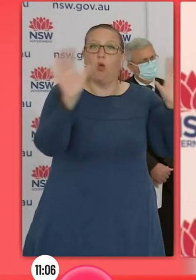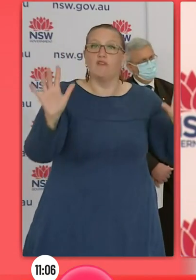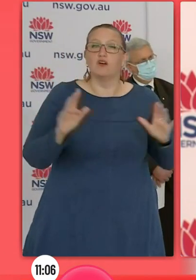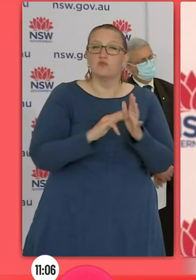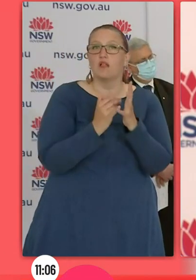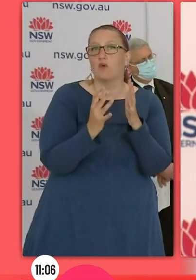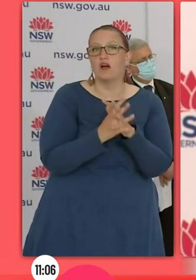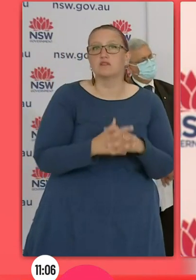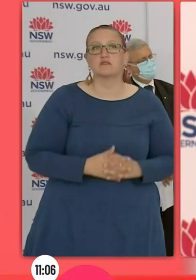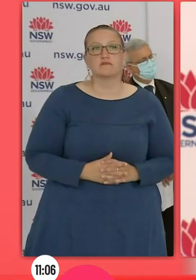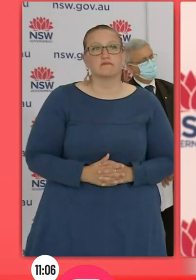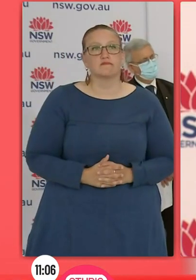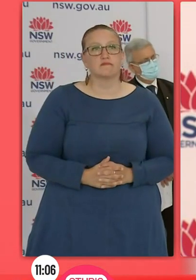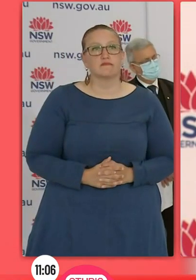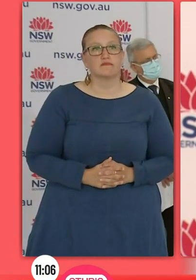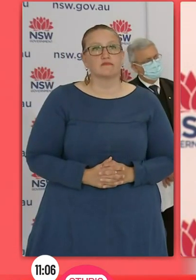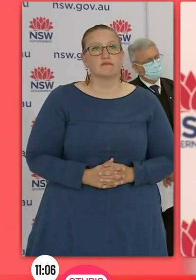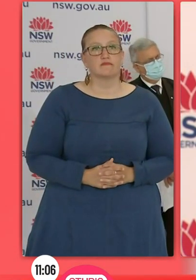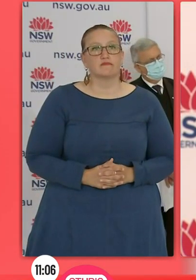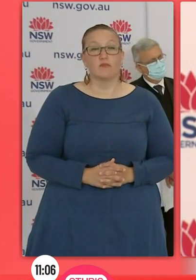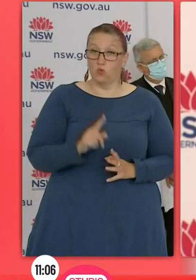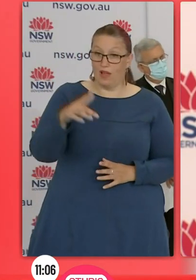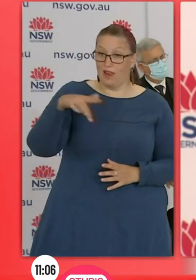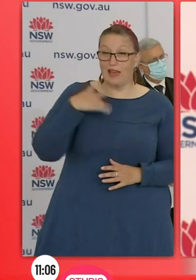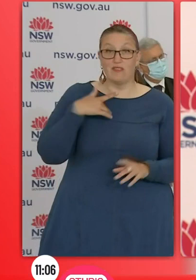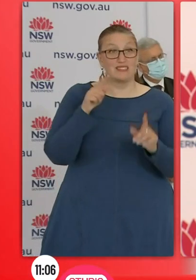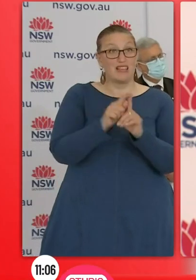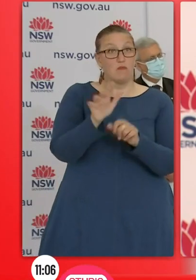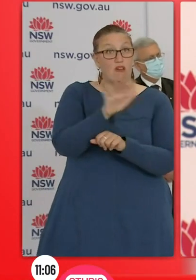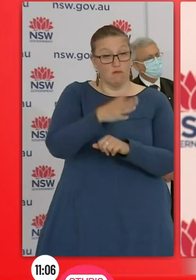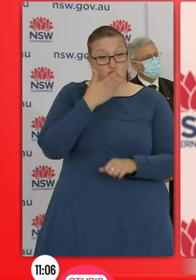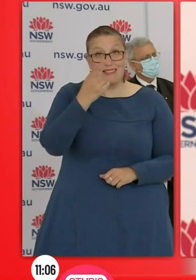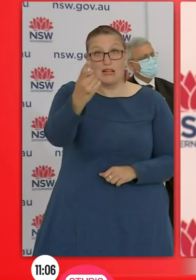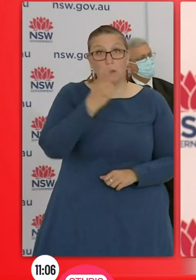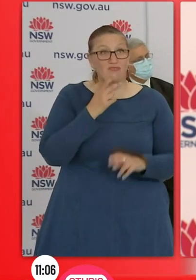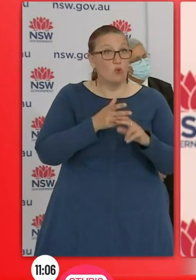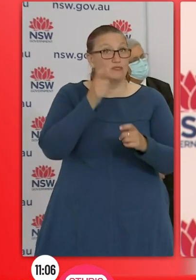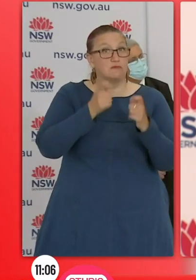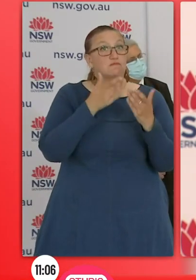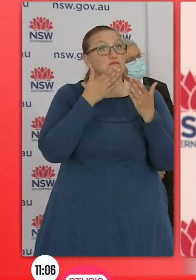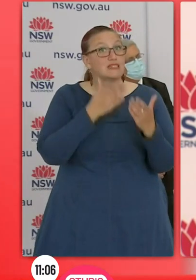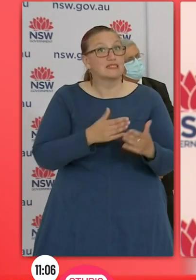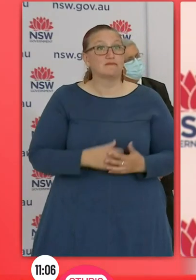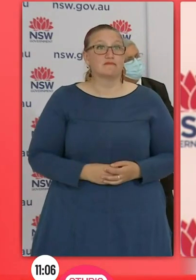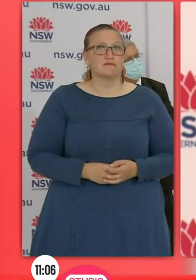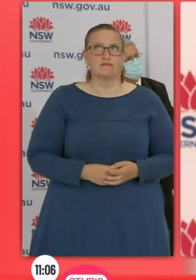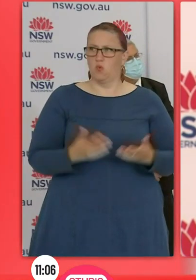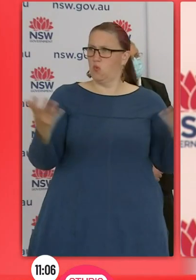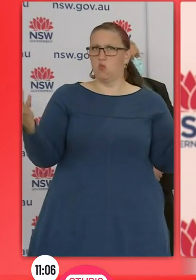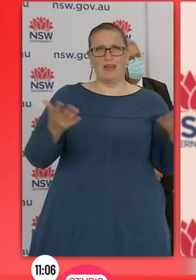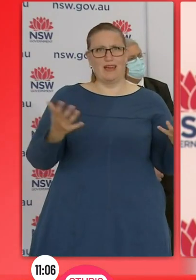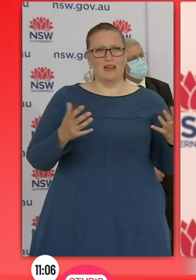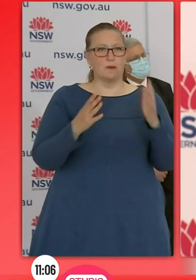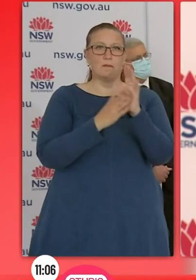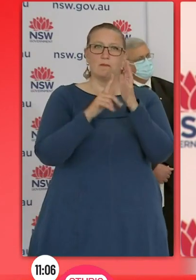and we do encourage residents of those areas to please come forward for testing. And those areas